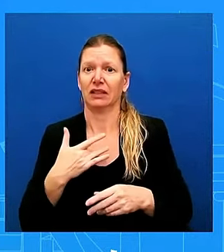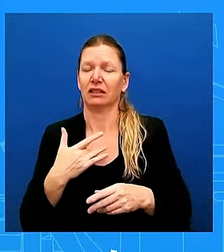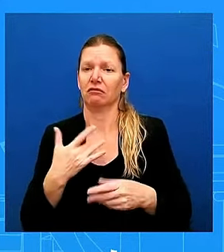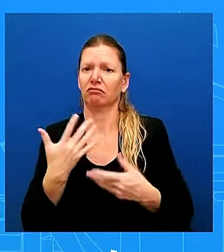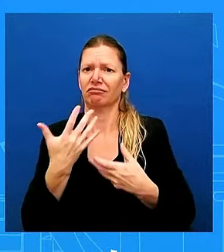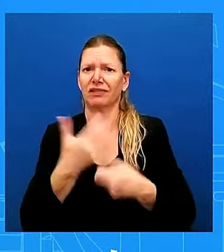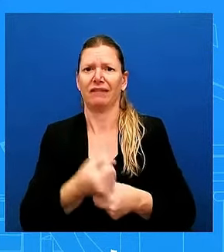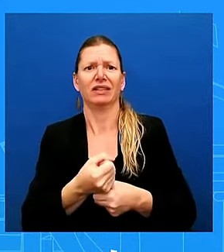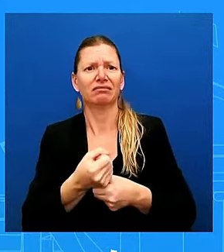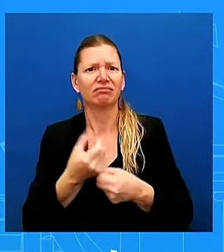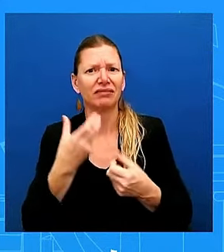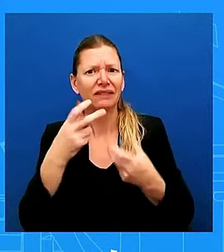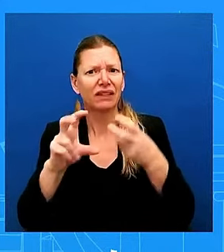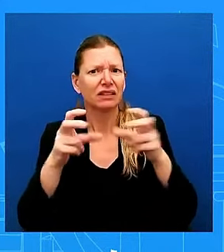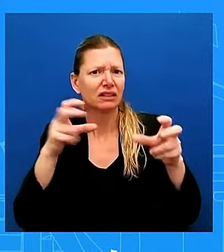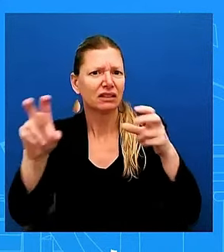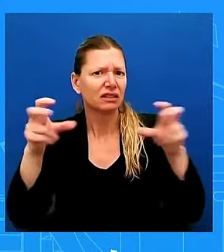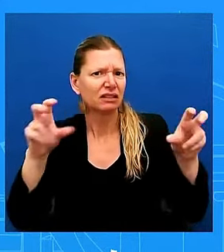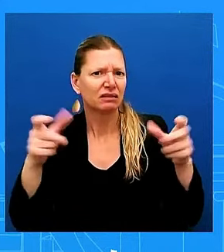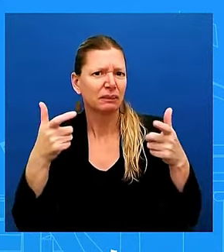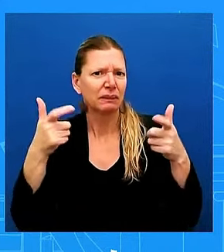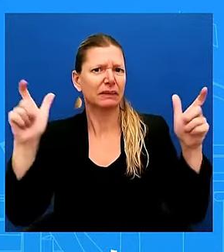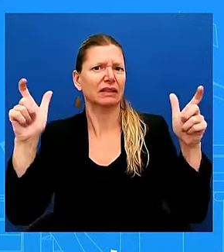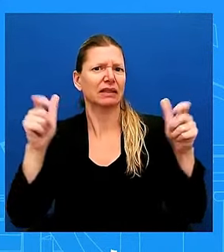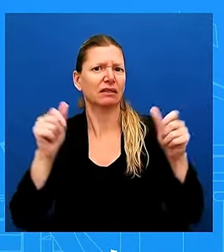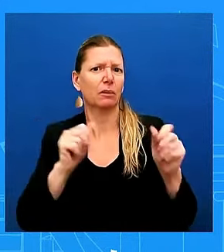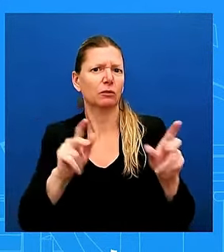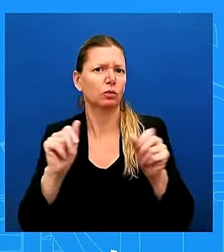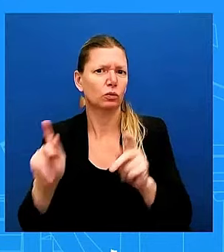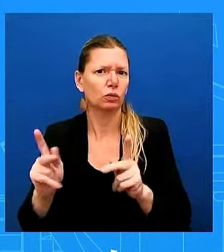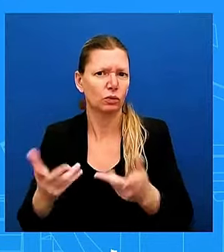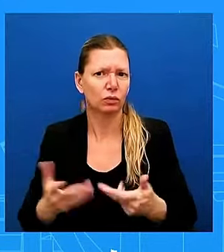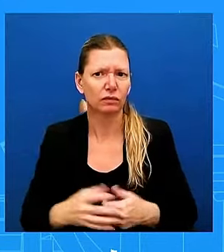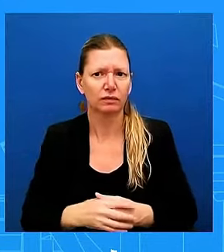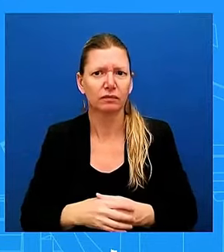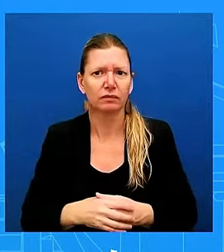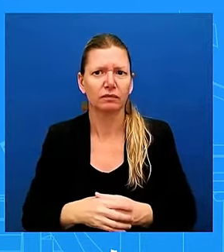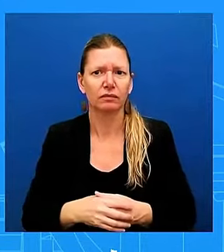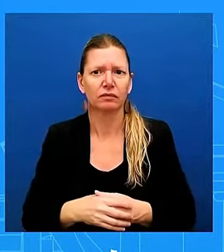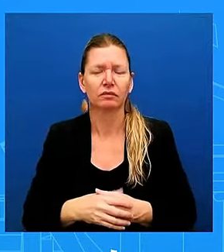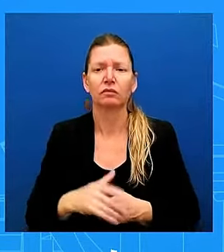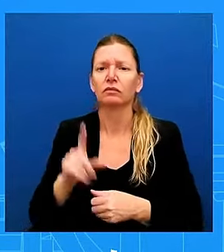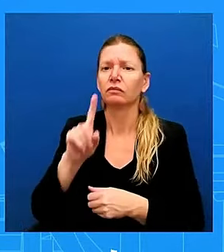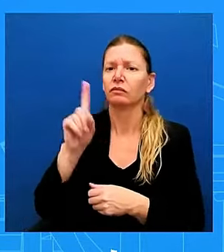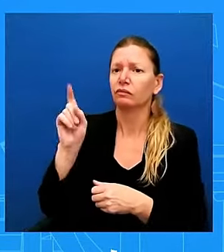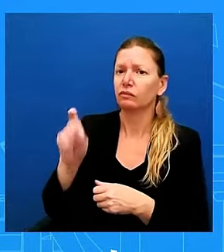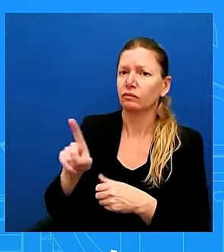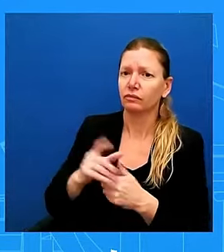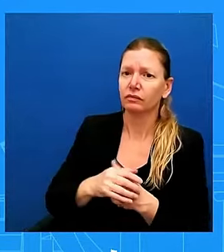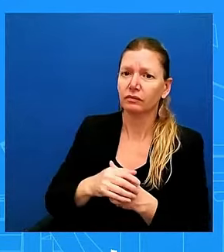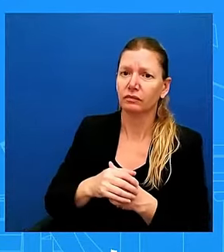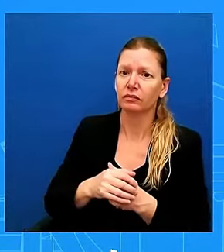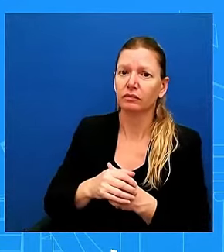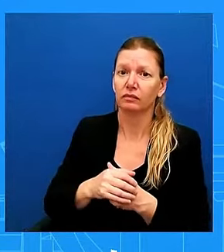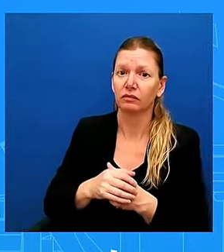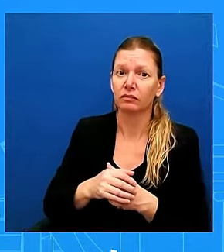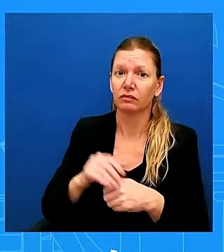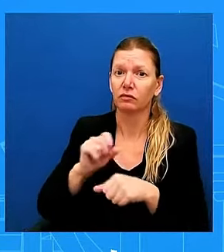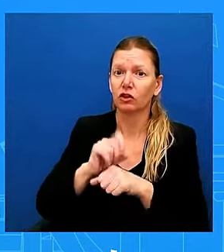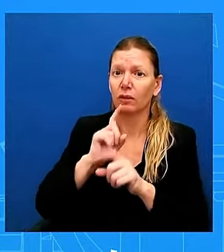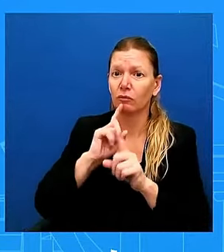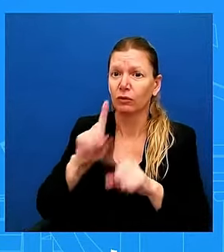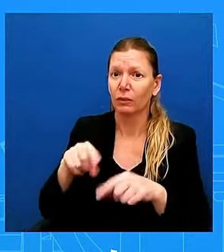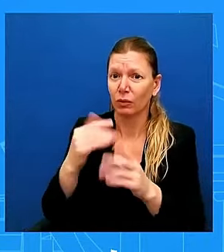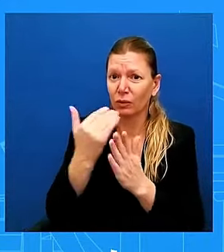Thank you. On the jobs report, the data also showed that the employment picture in July and August was also brighter than